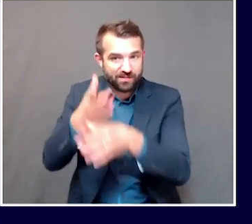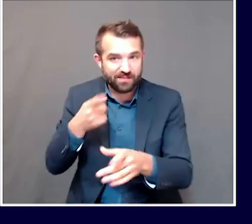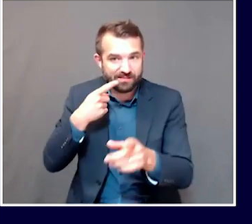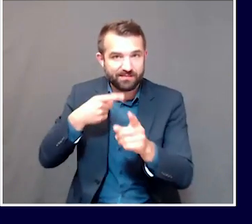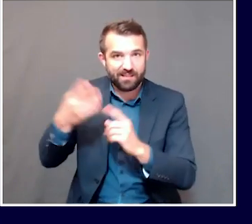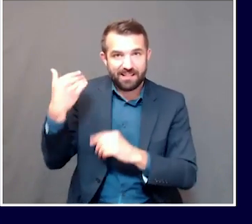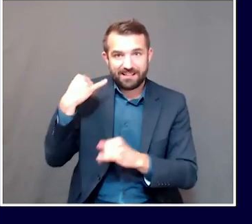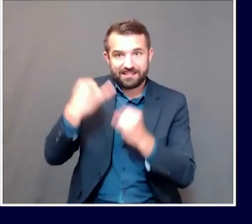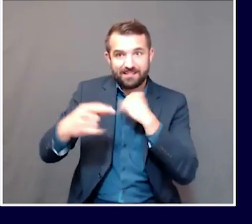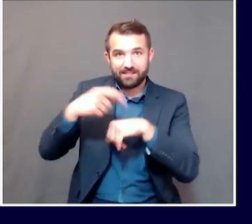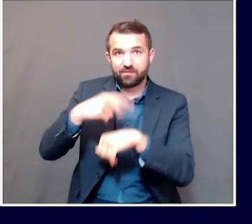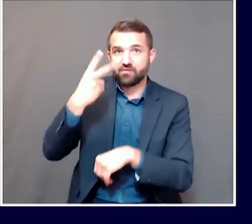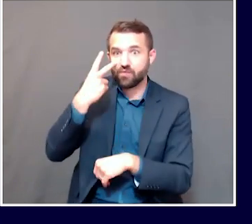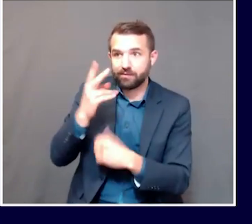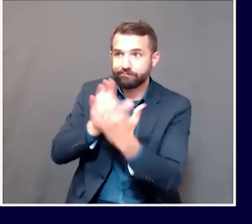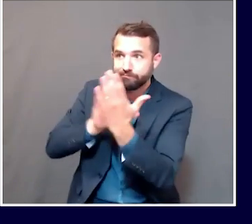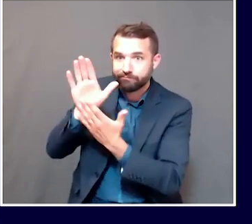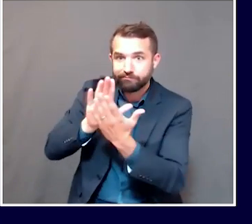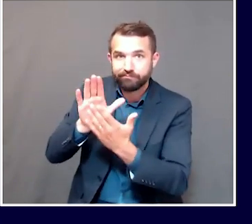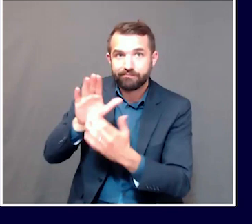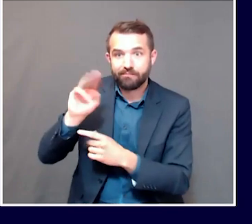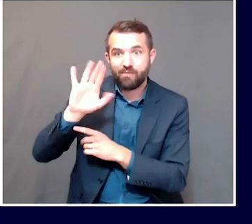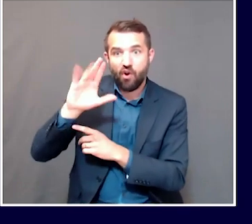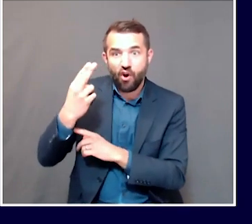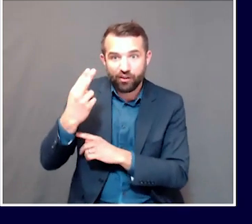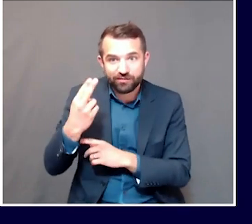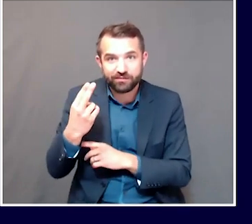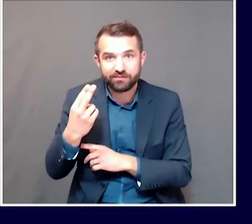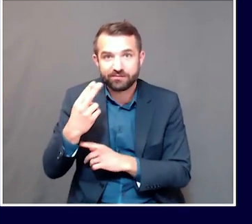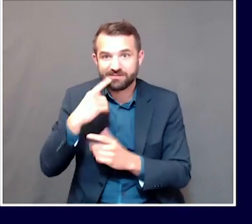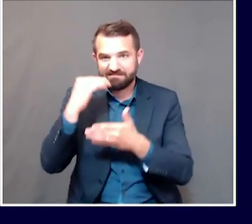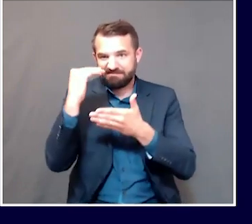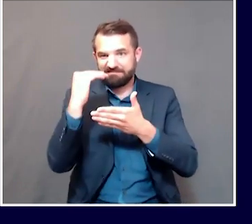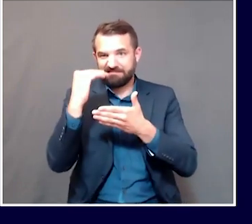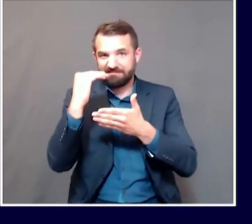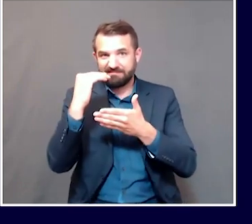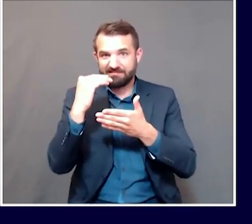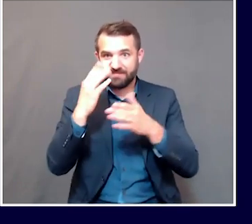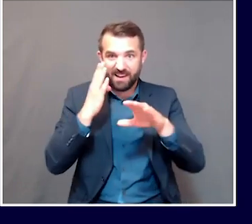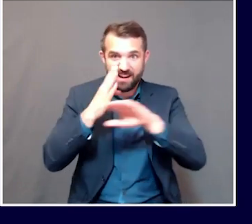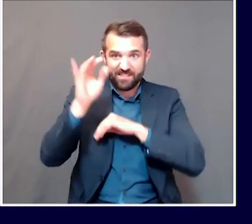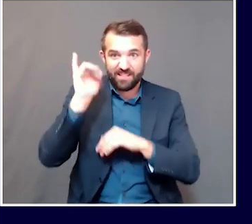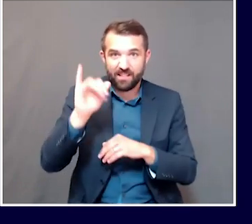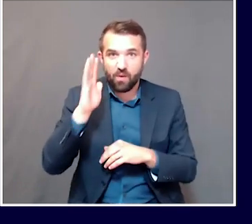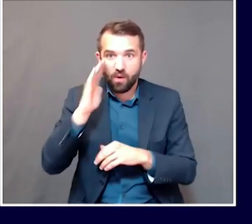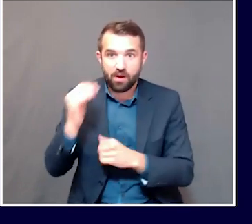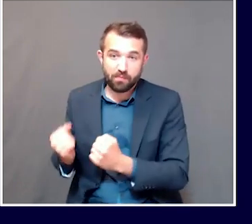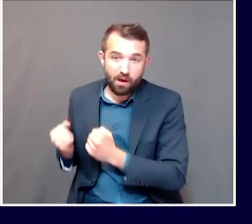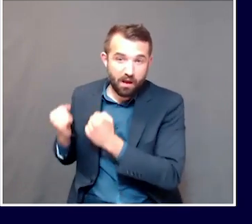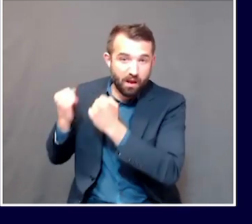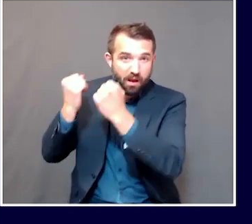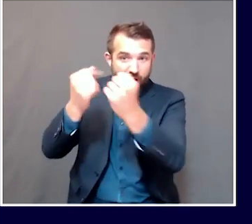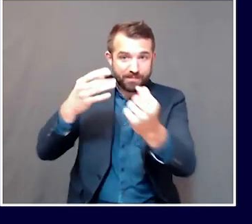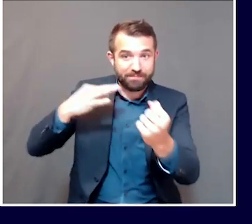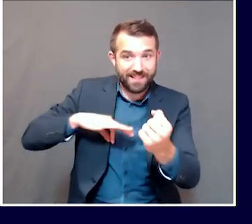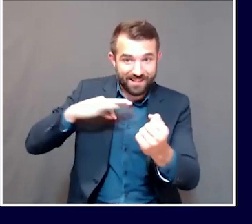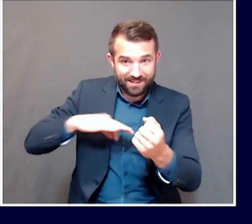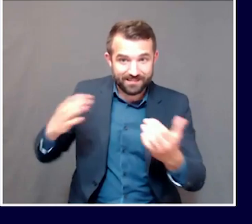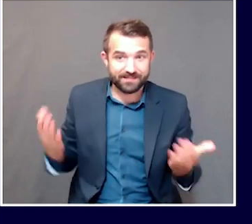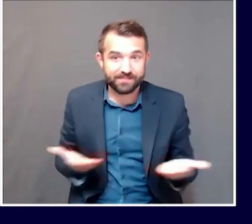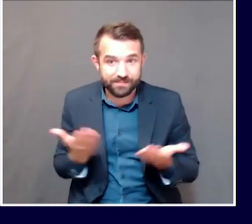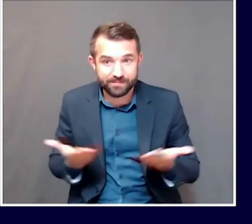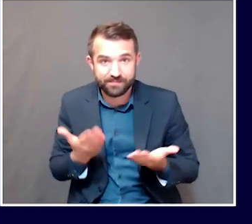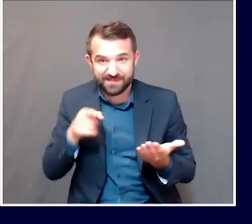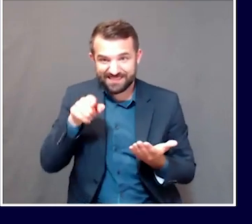We planned that he would drive from Maryland tomorrow, Friday, to Maine, so we were upset with Governor Mills' announcement on Monday